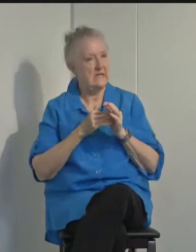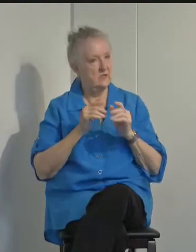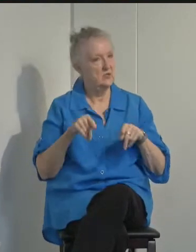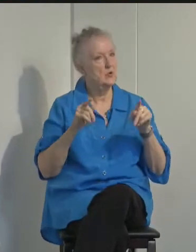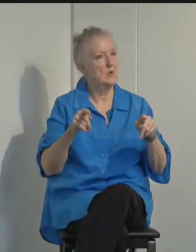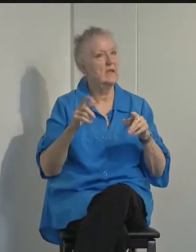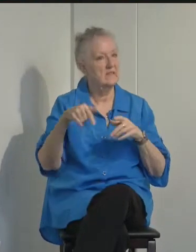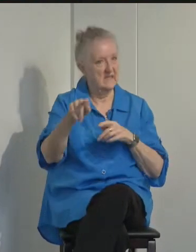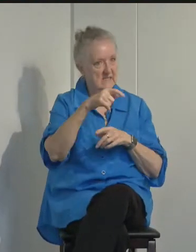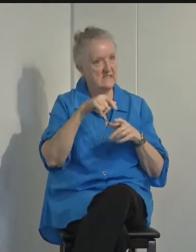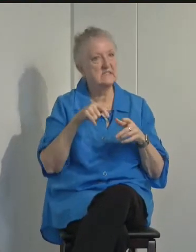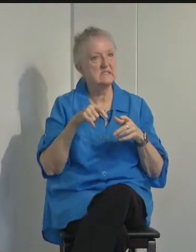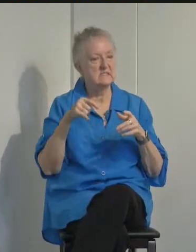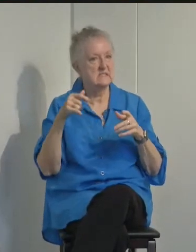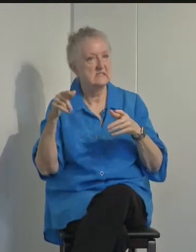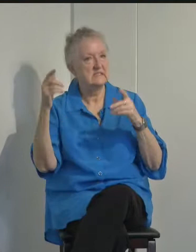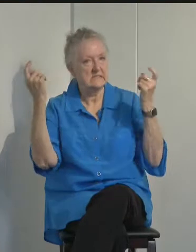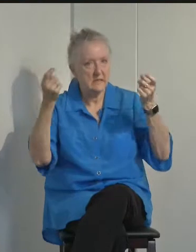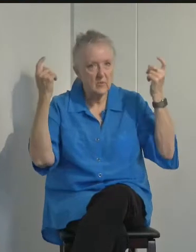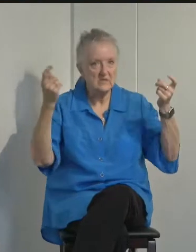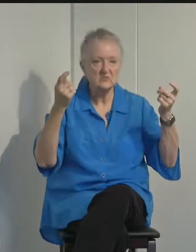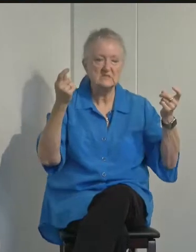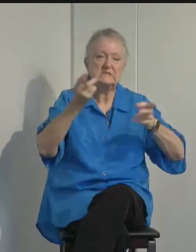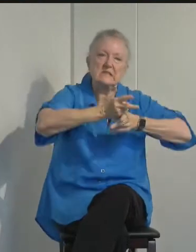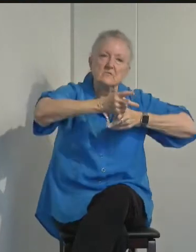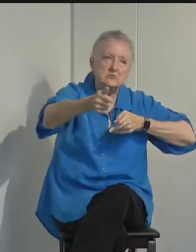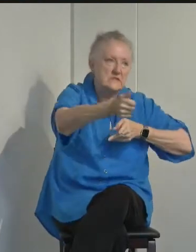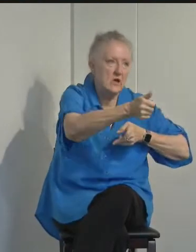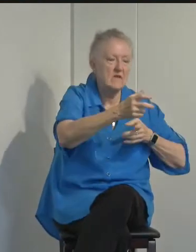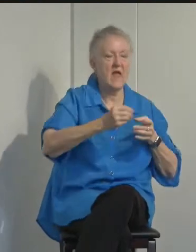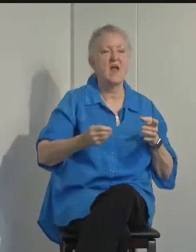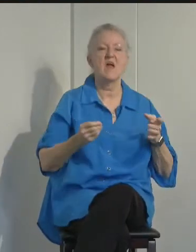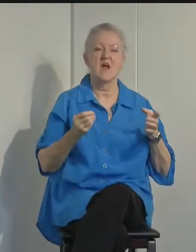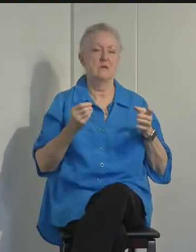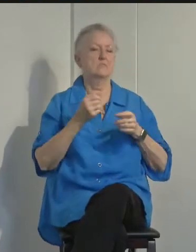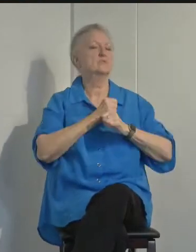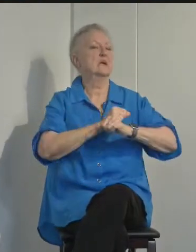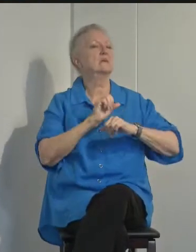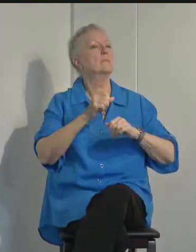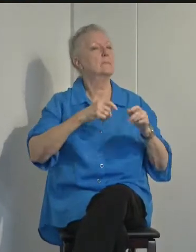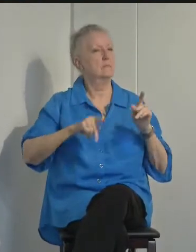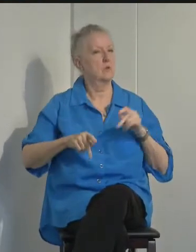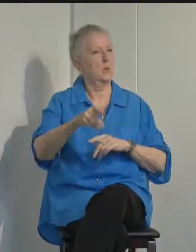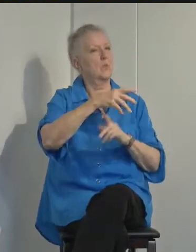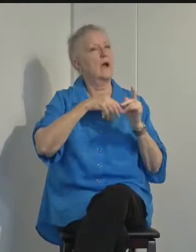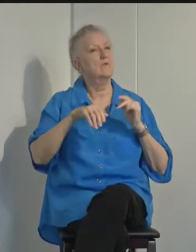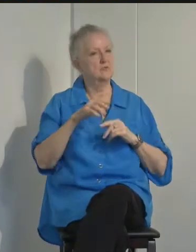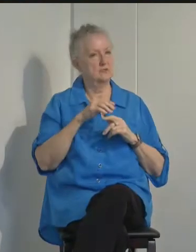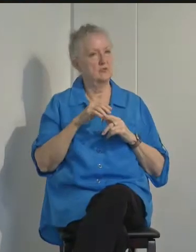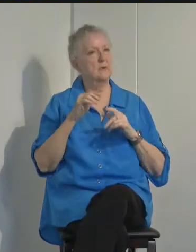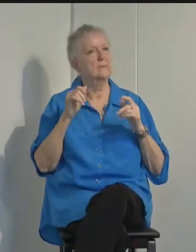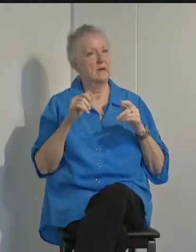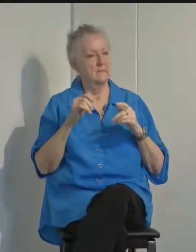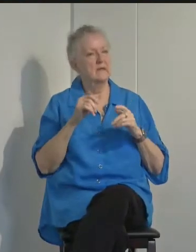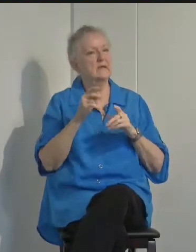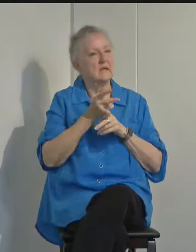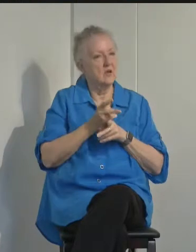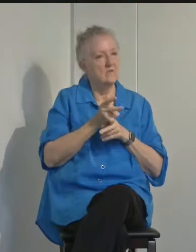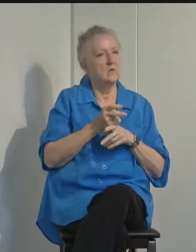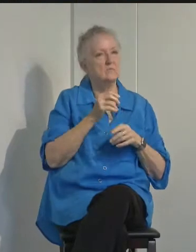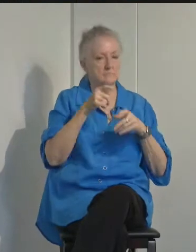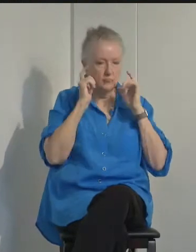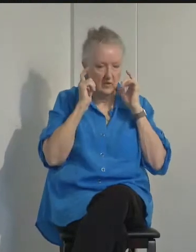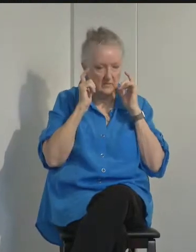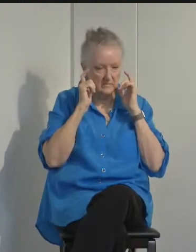festivities, please take care of yourself and protect others around you by being diligent to wear your mask